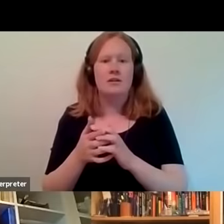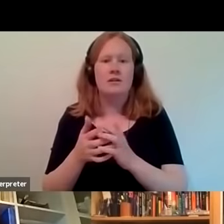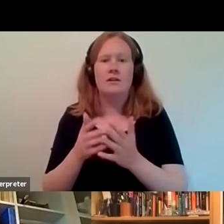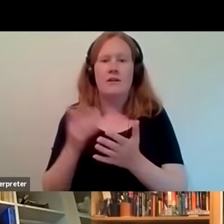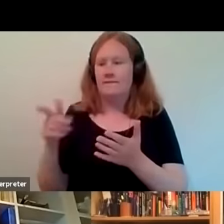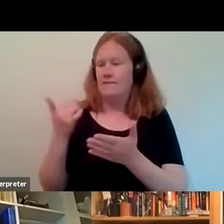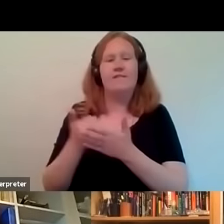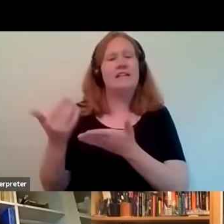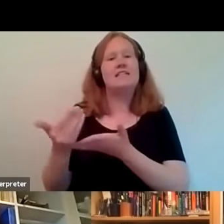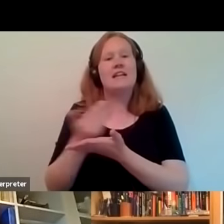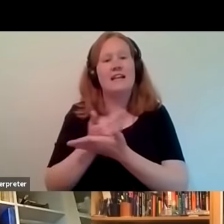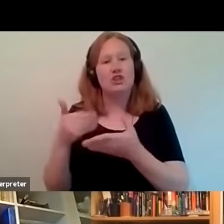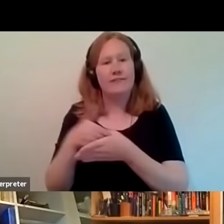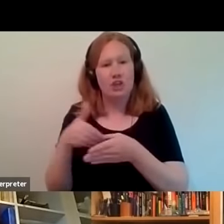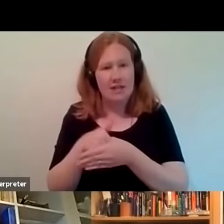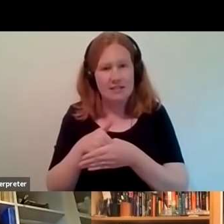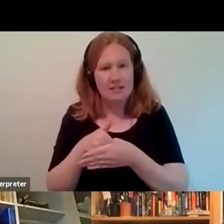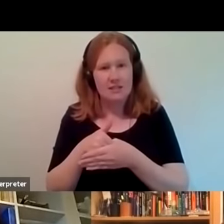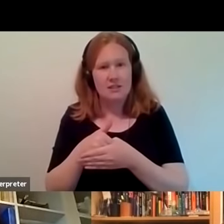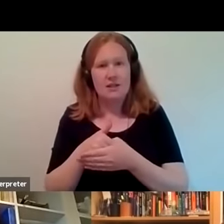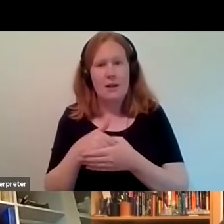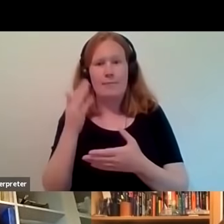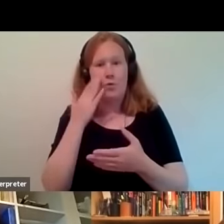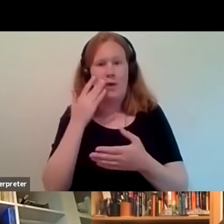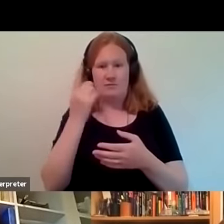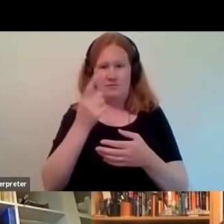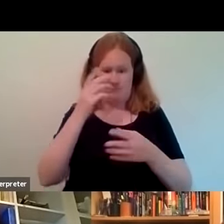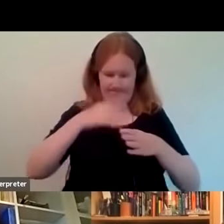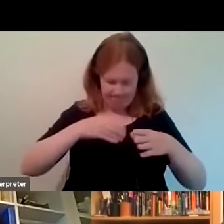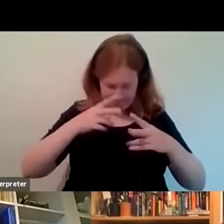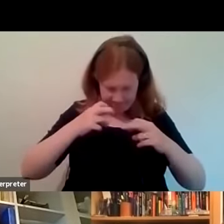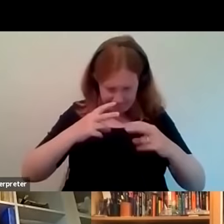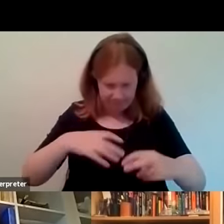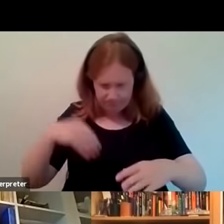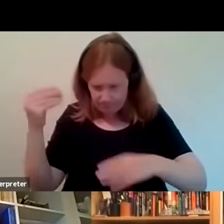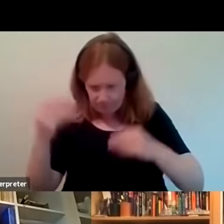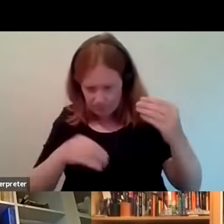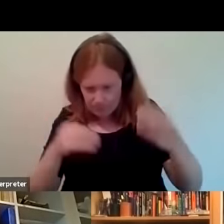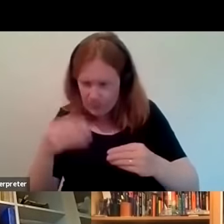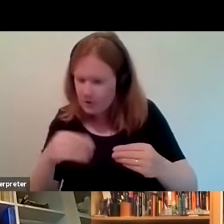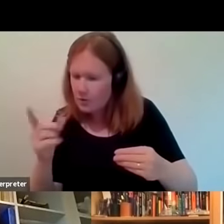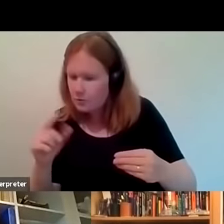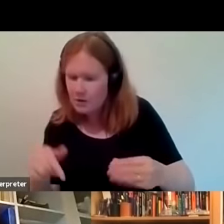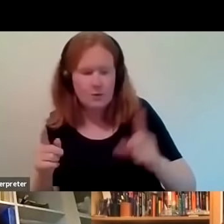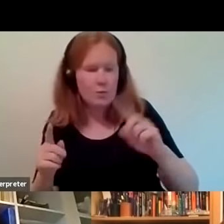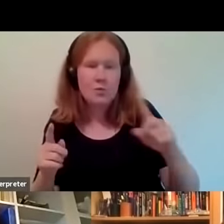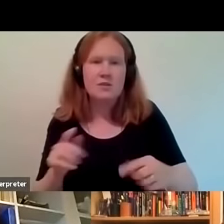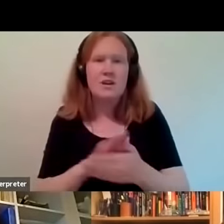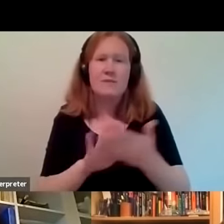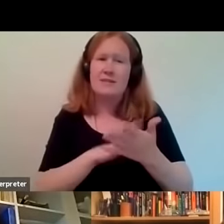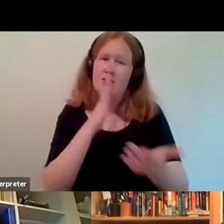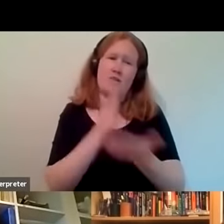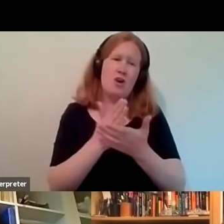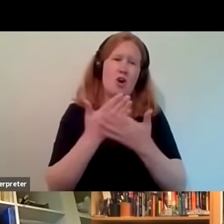collection of content but in terms of sifting through and deciding what is what um we have such a